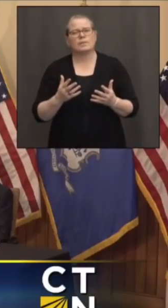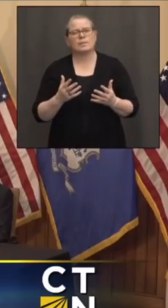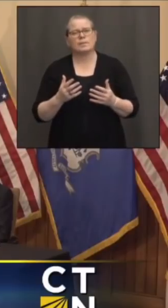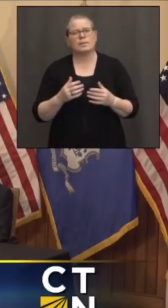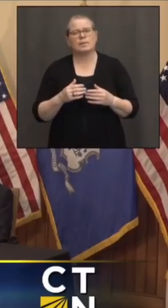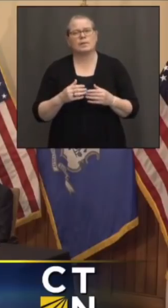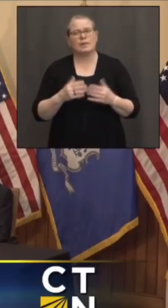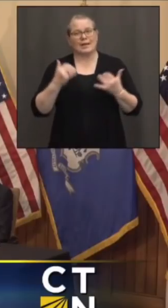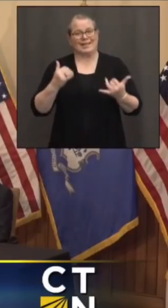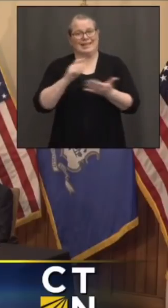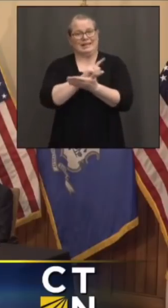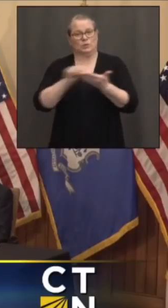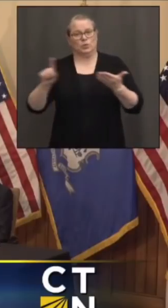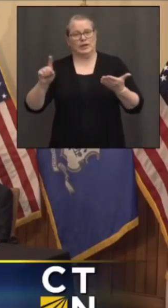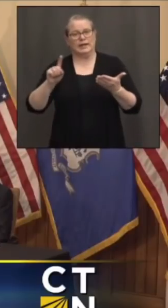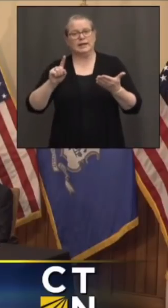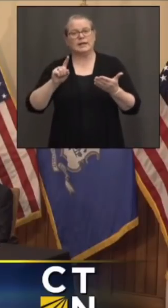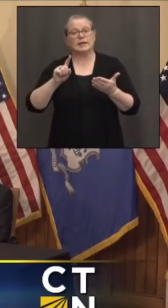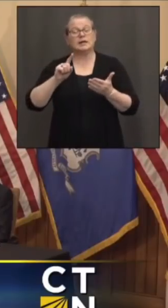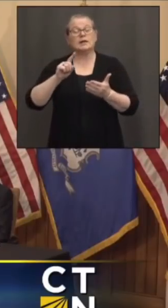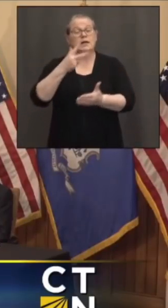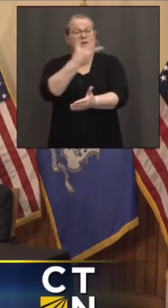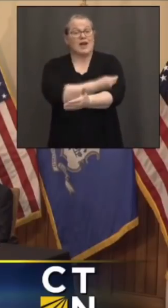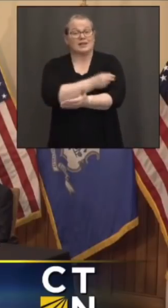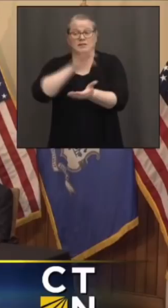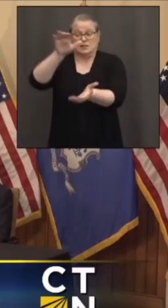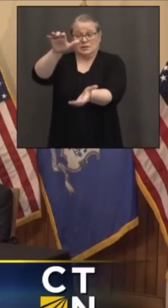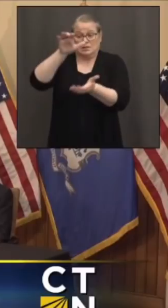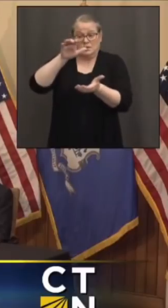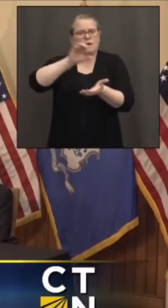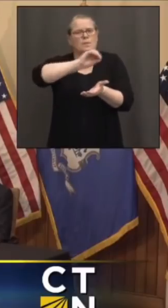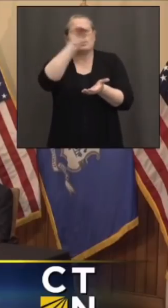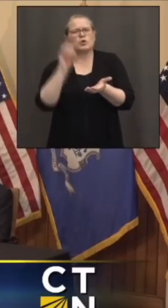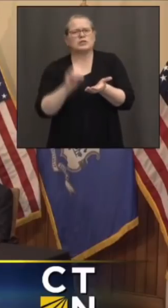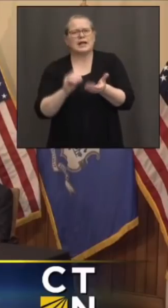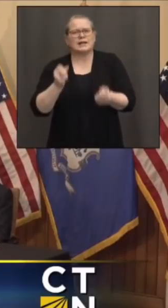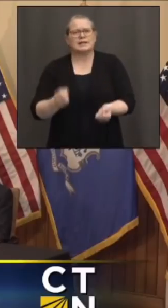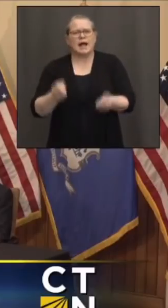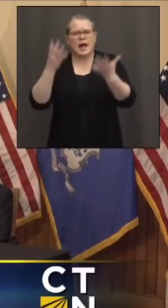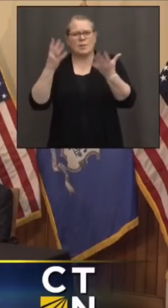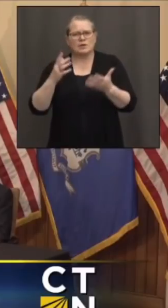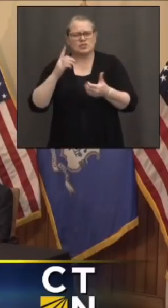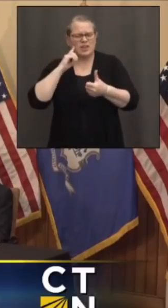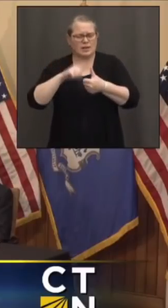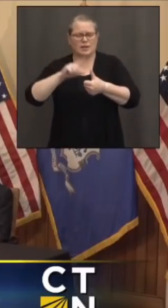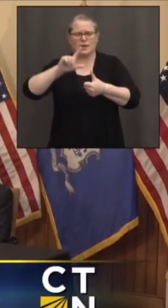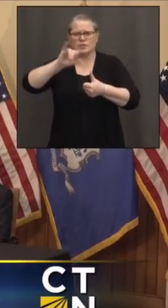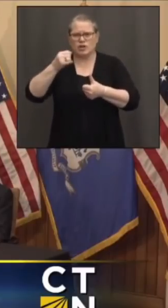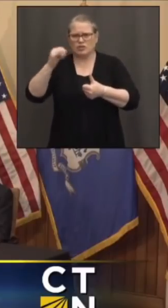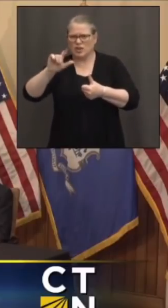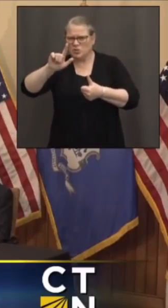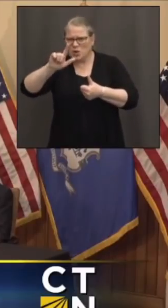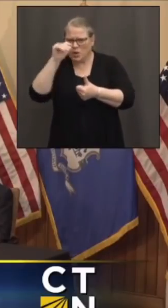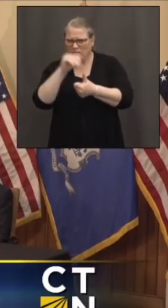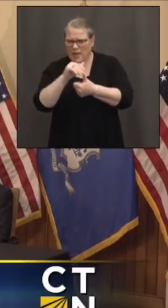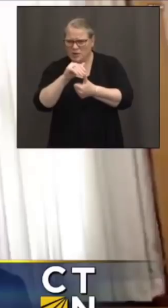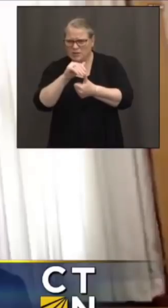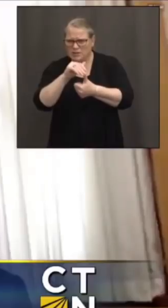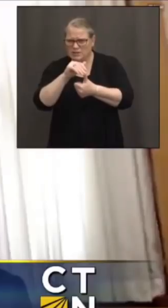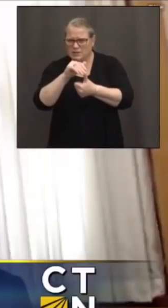that we're expecting this week? The total doses and the mix? You said, I think, 21,000 from J&J? Yeah,